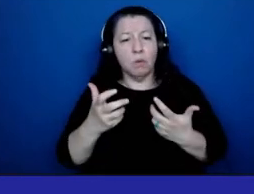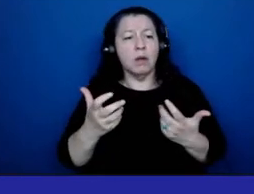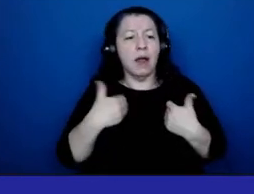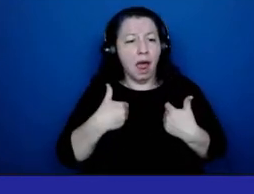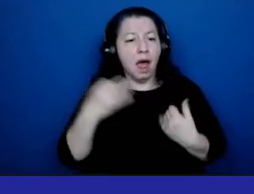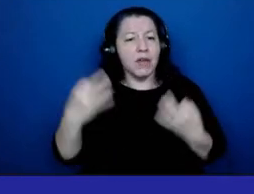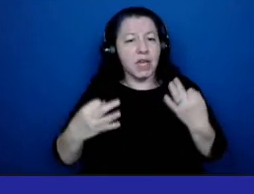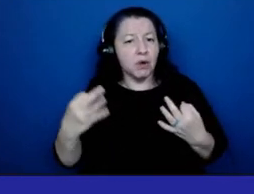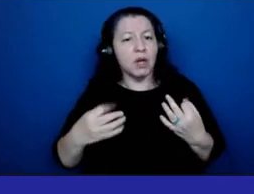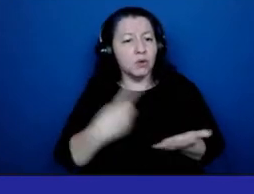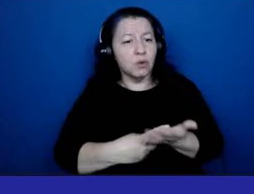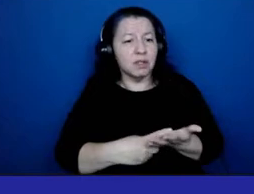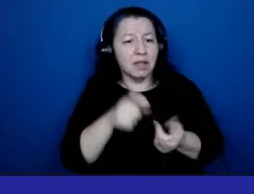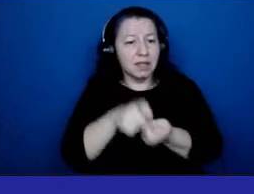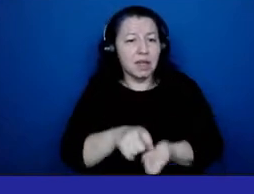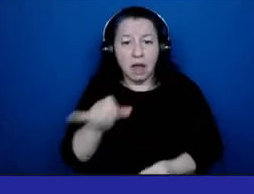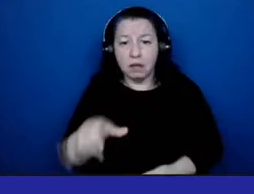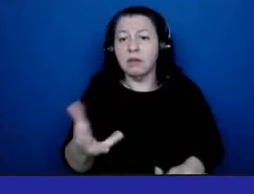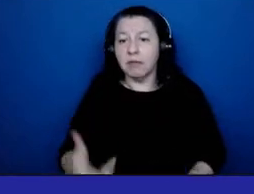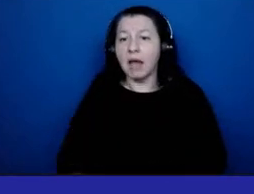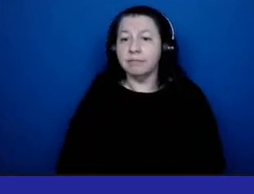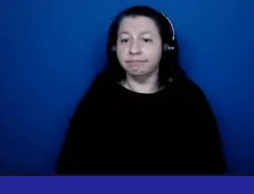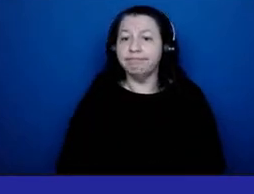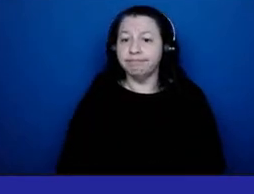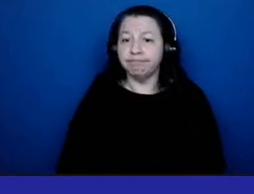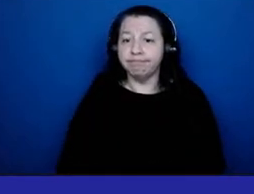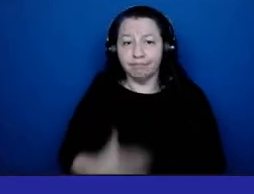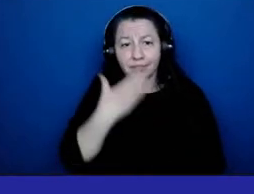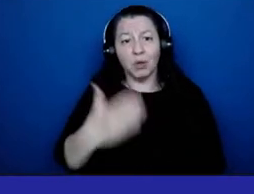discuss the details. Thank you.